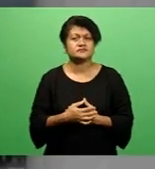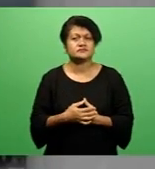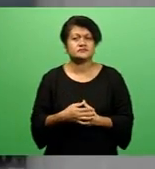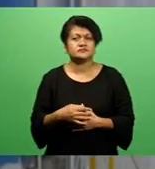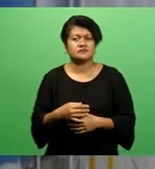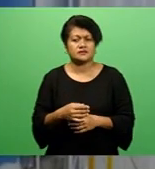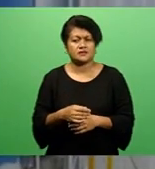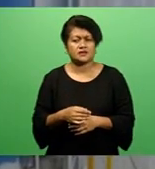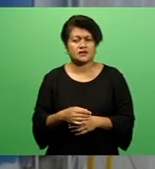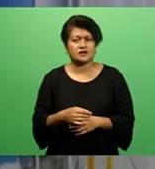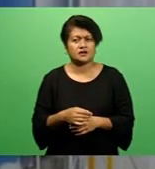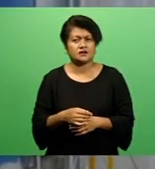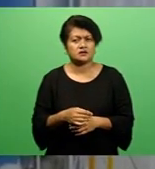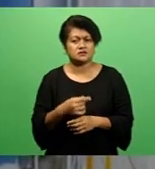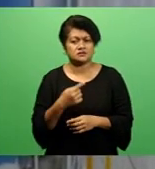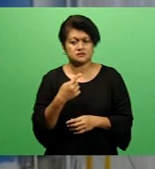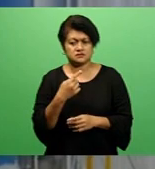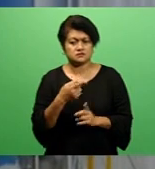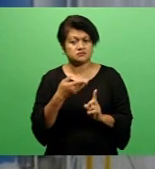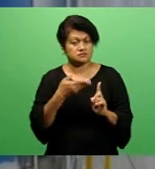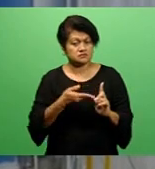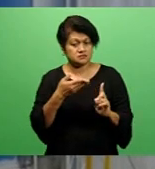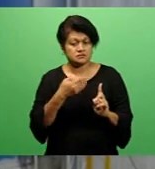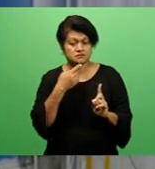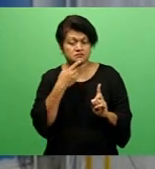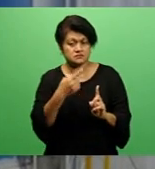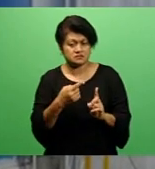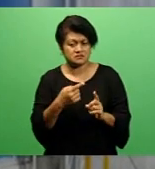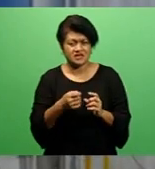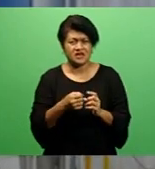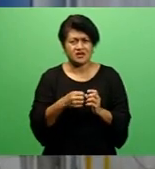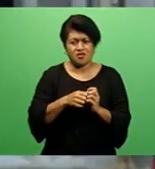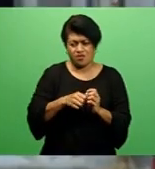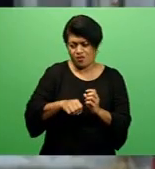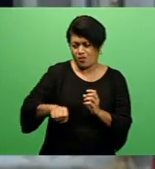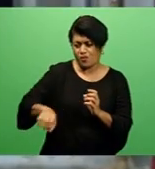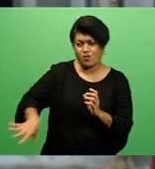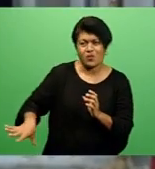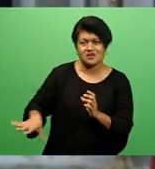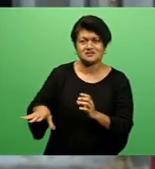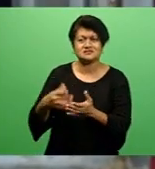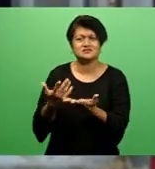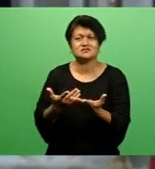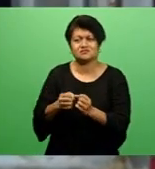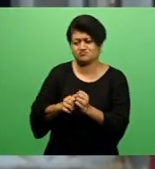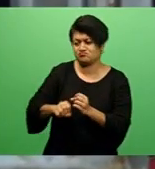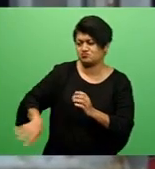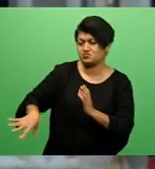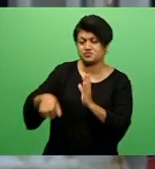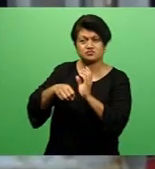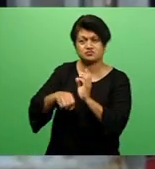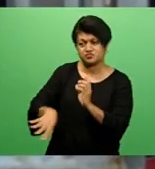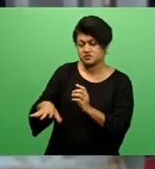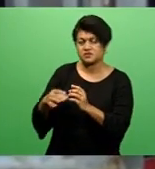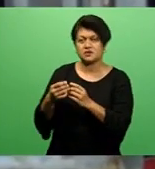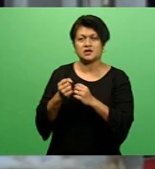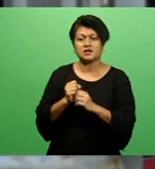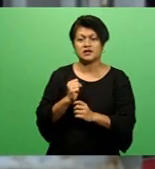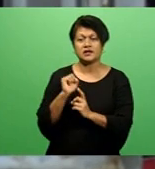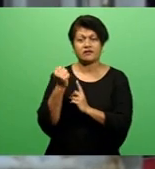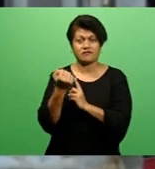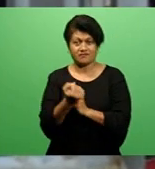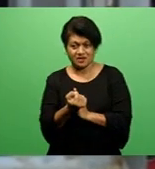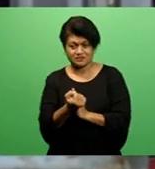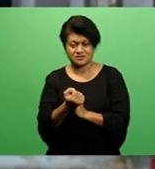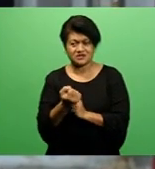Joshua Wycliffe confirms the company has been discharging waste into the environment and was ordered to close in September and November last